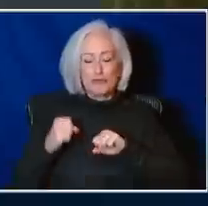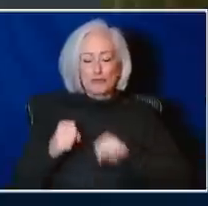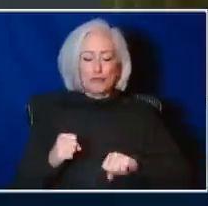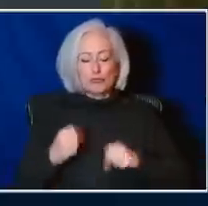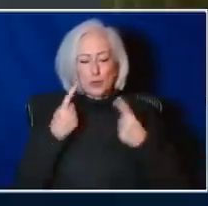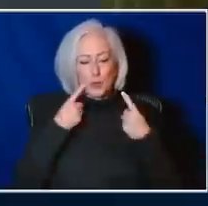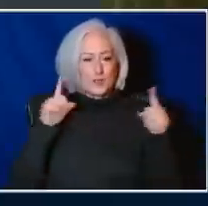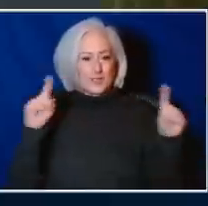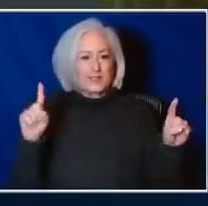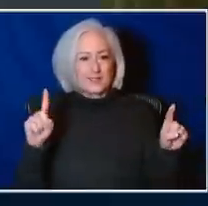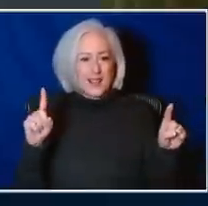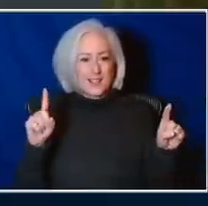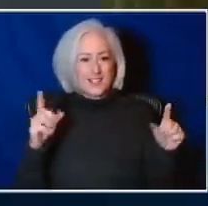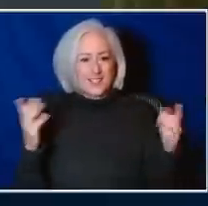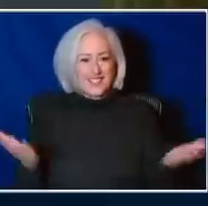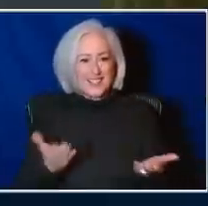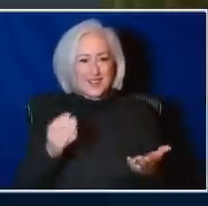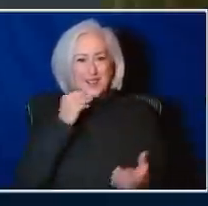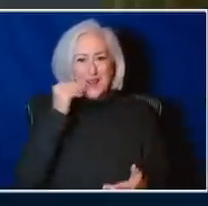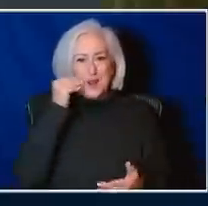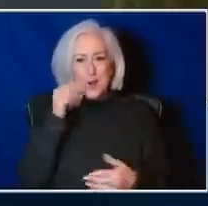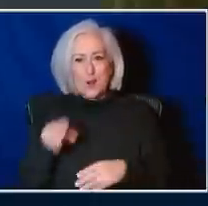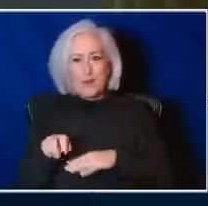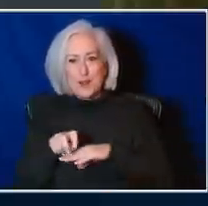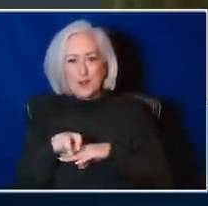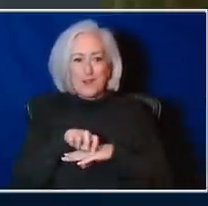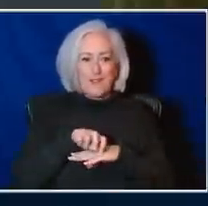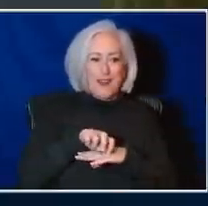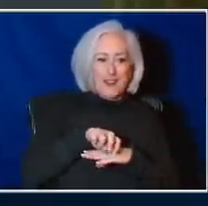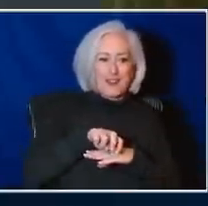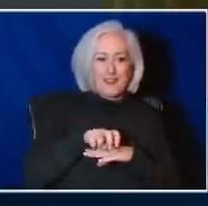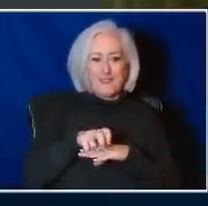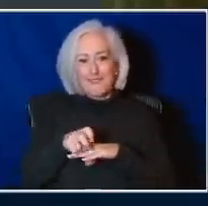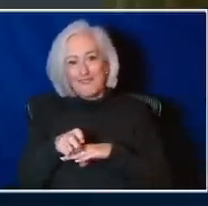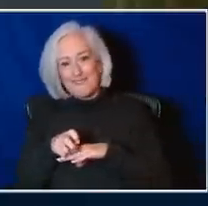at rocking back and forth, even at home. Yeah. And you can just rock in general.